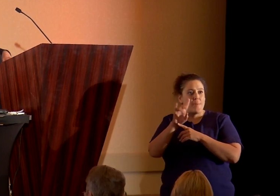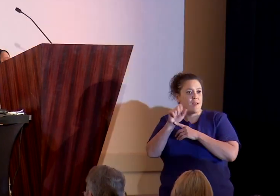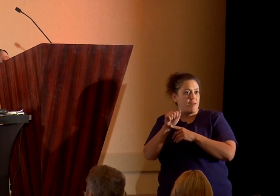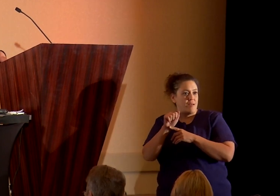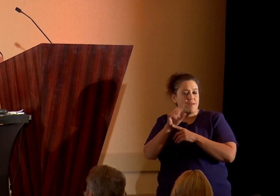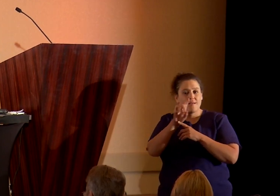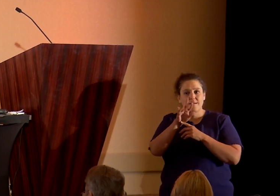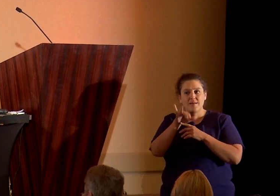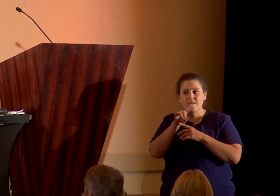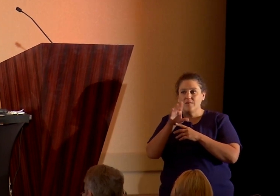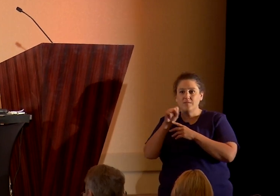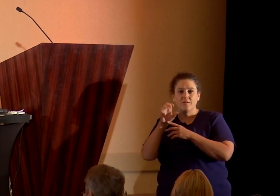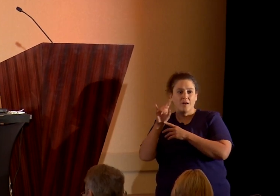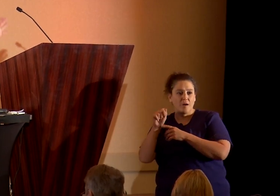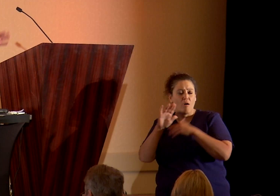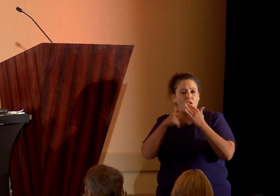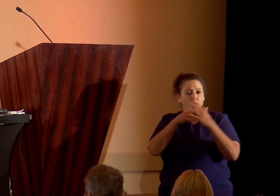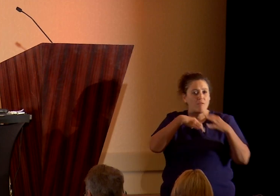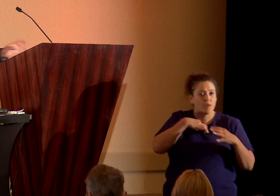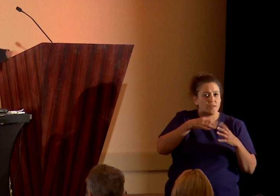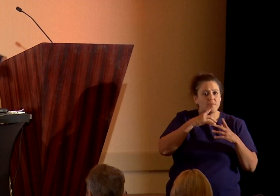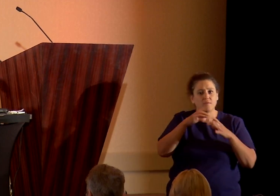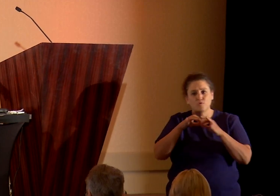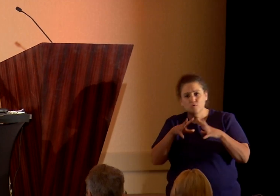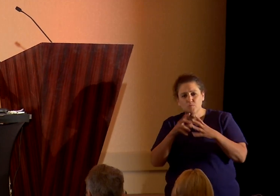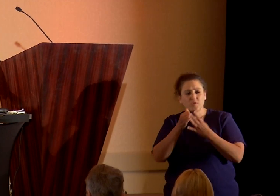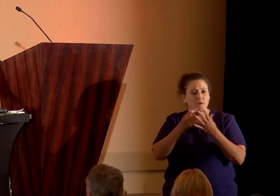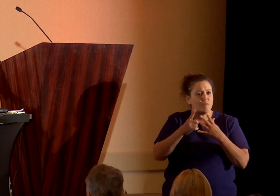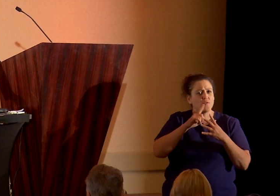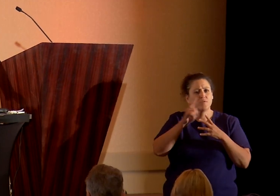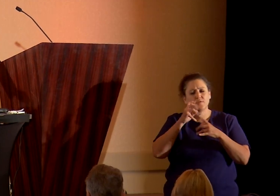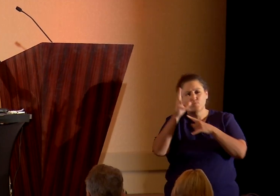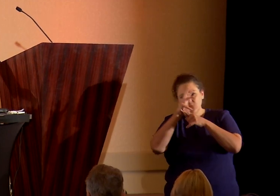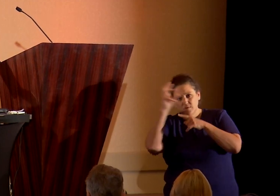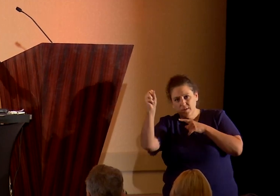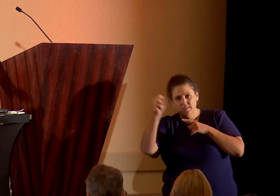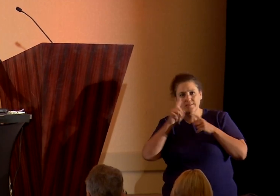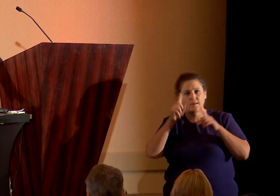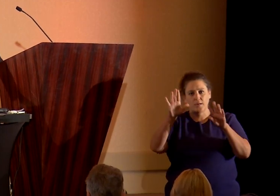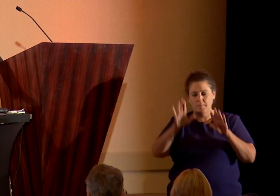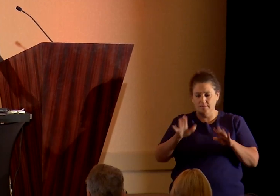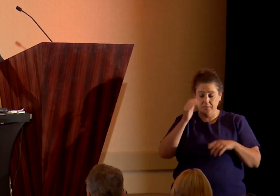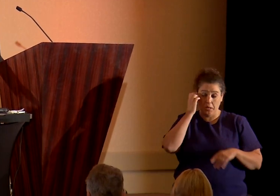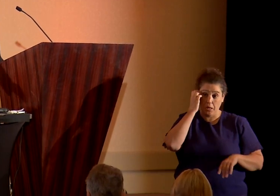volunteers, all the interpreters, everybody has just been out of sight. I'm amazed.